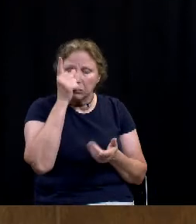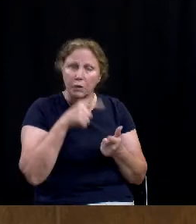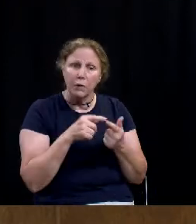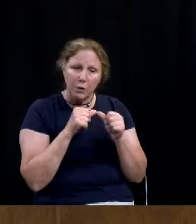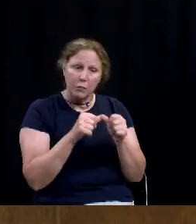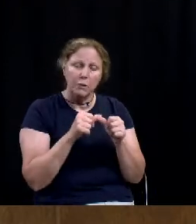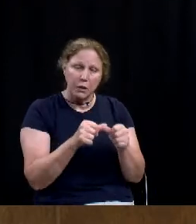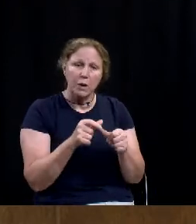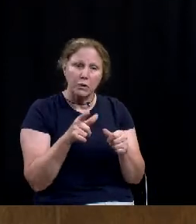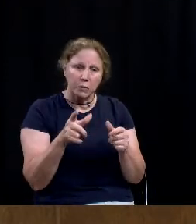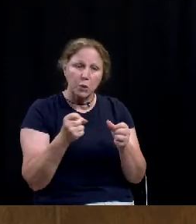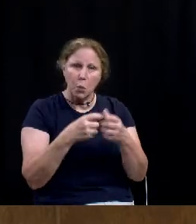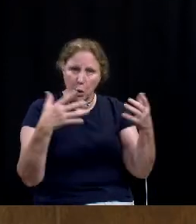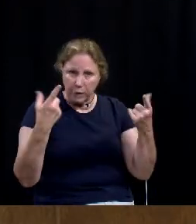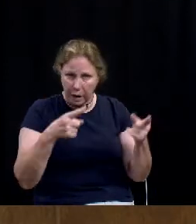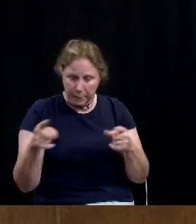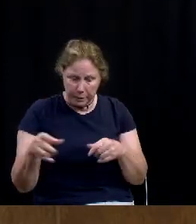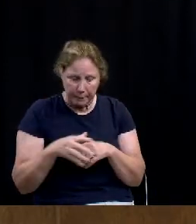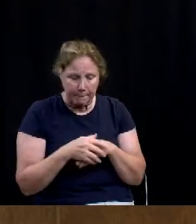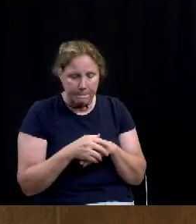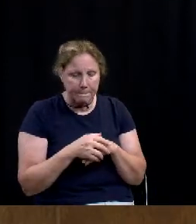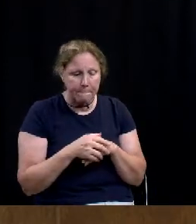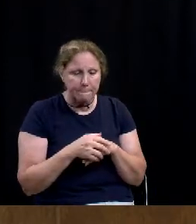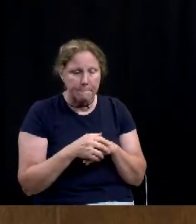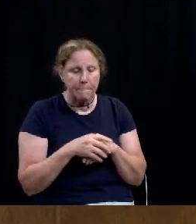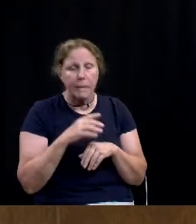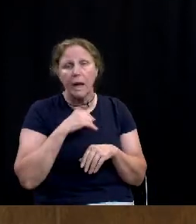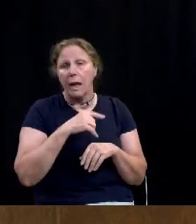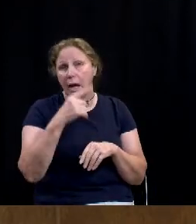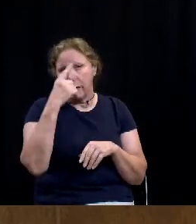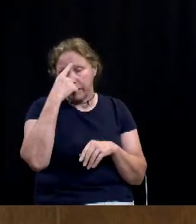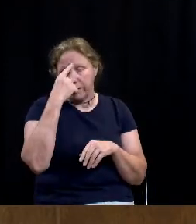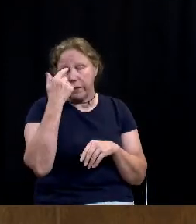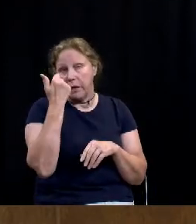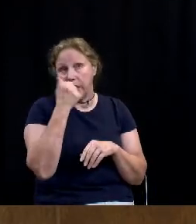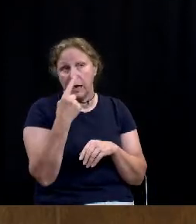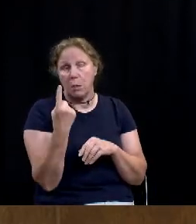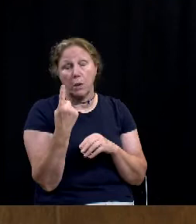growth to take place. Obviously, I think anyone can look at